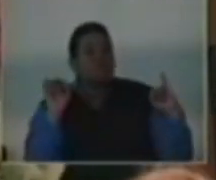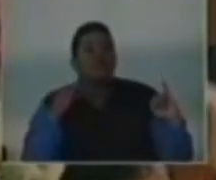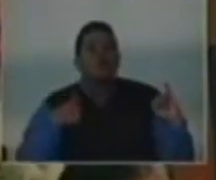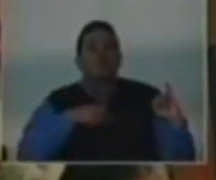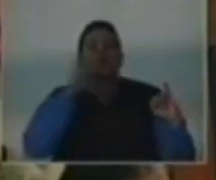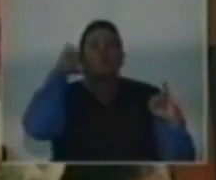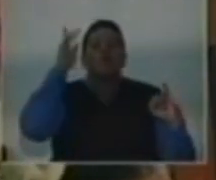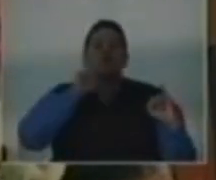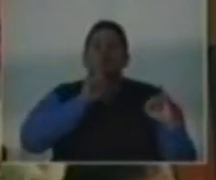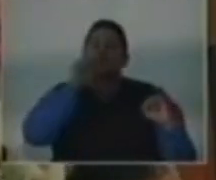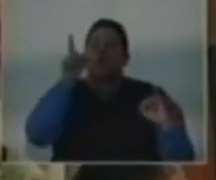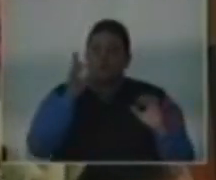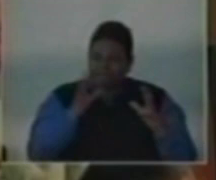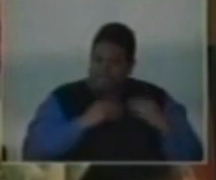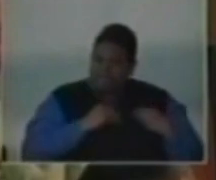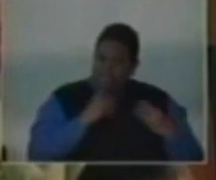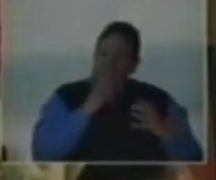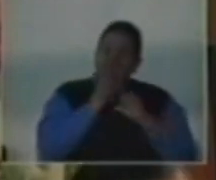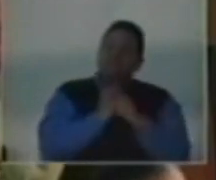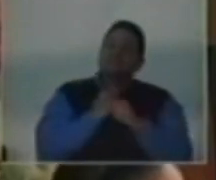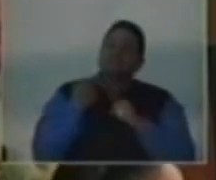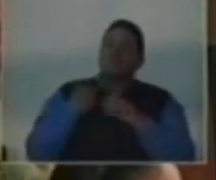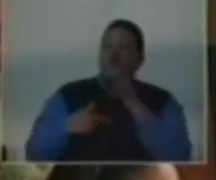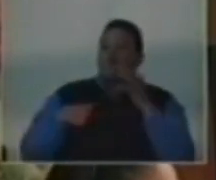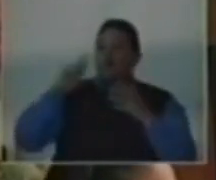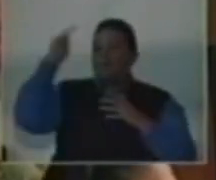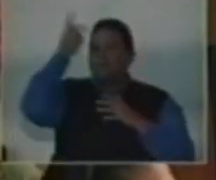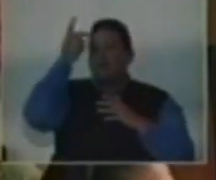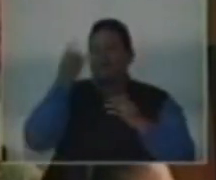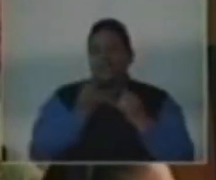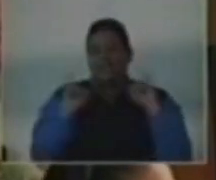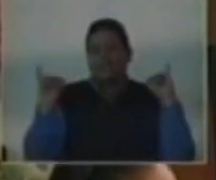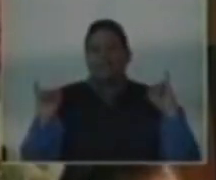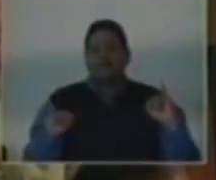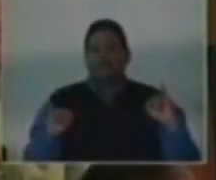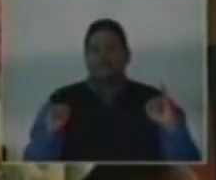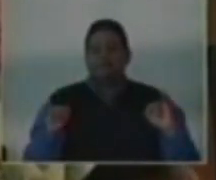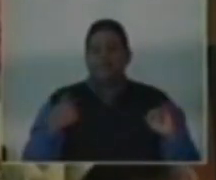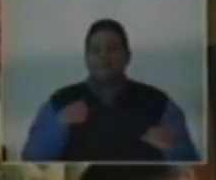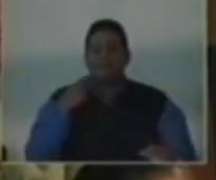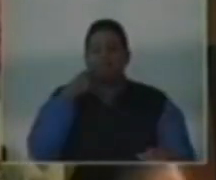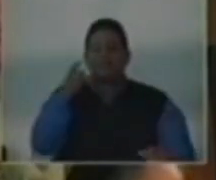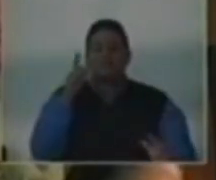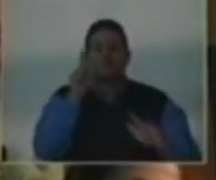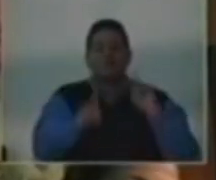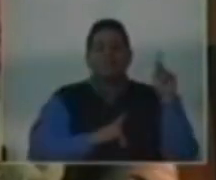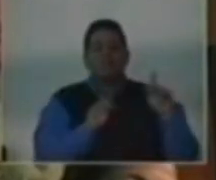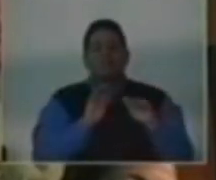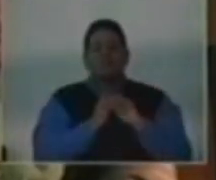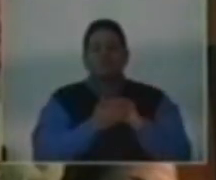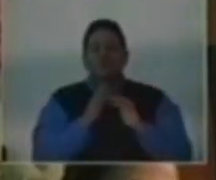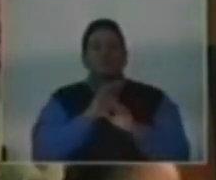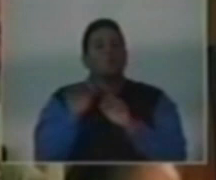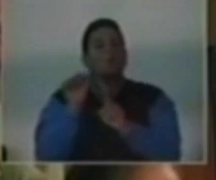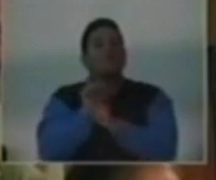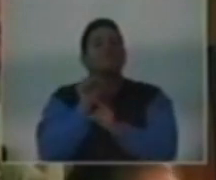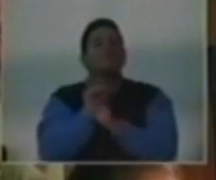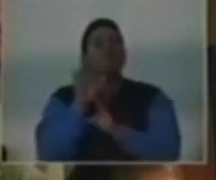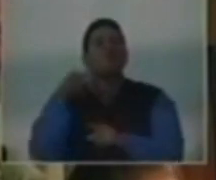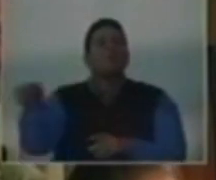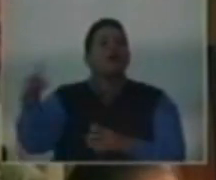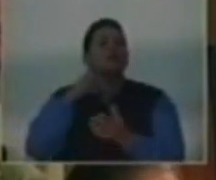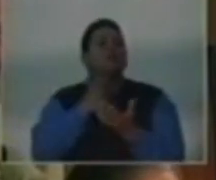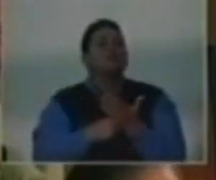we will truly gain and be able to say that we are politically independent. I said to the people of Jamaica, do not be fooled by these